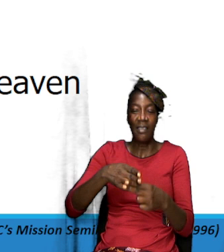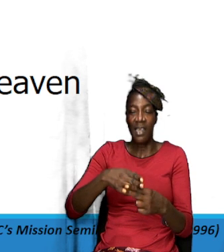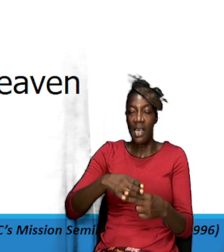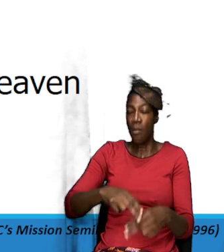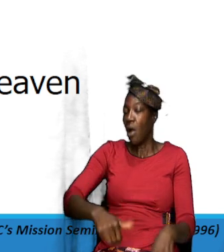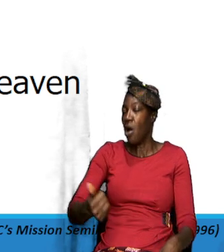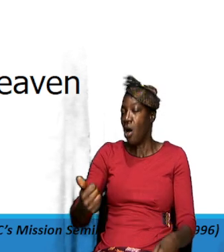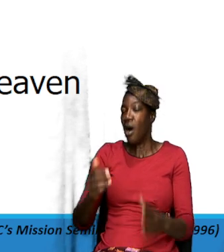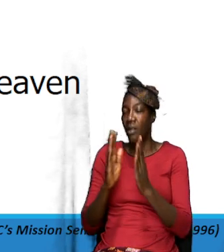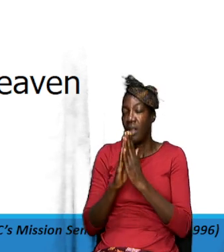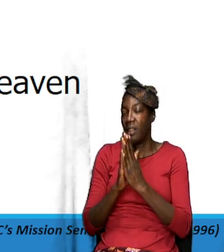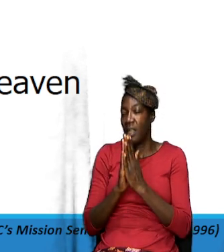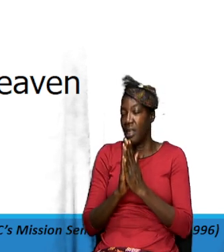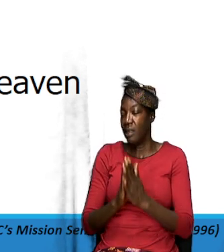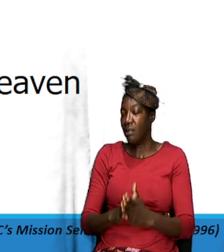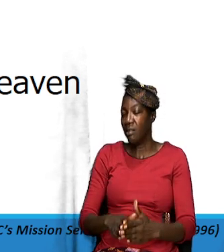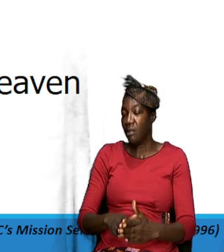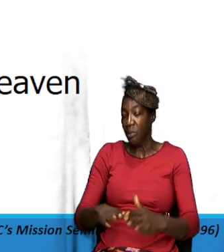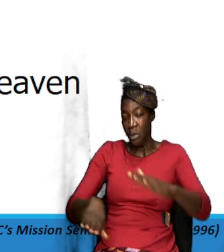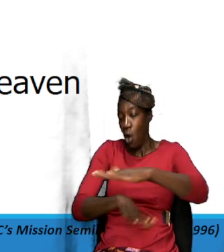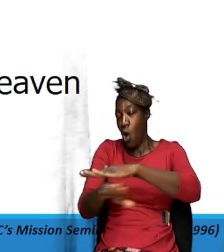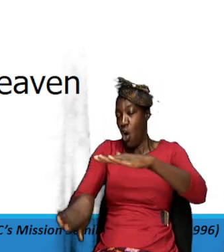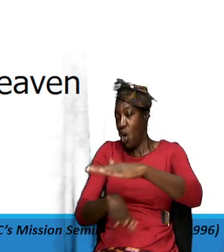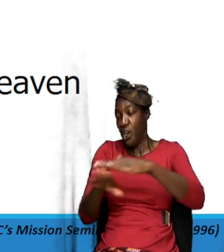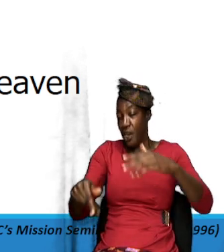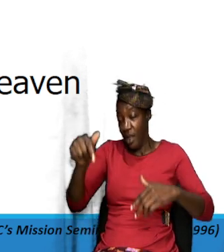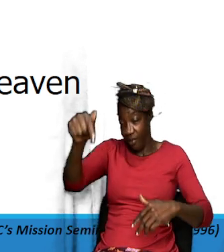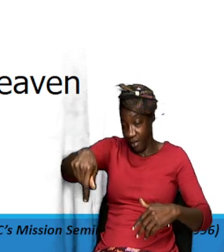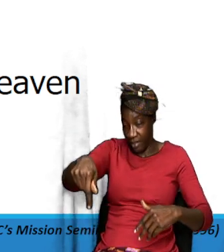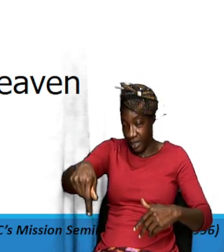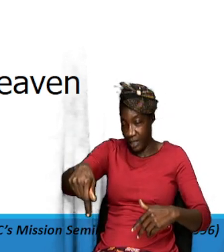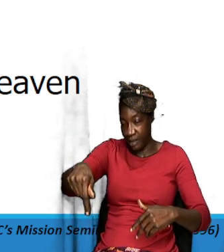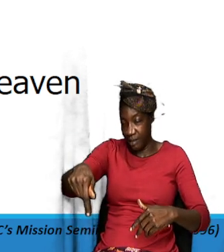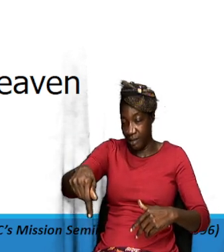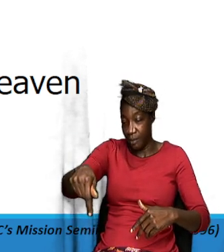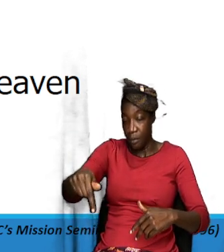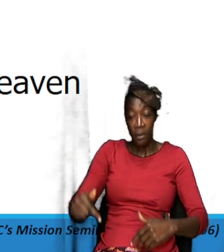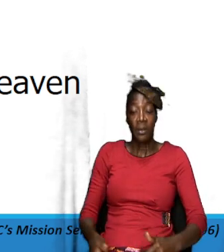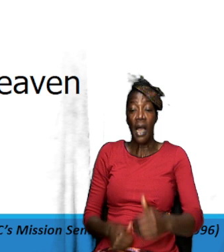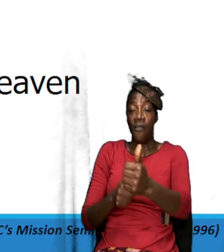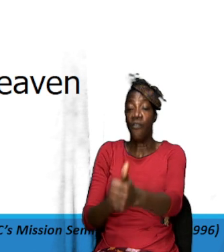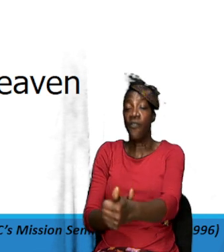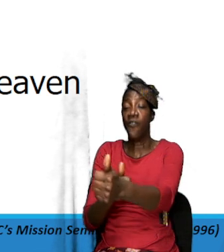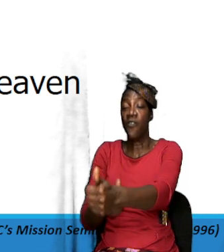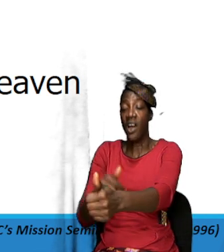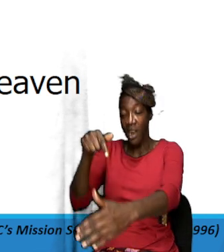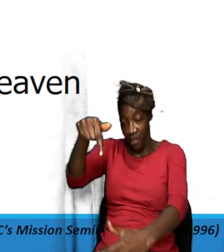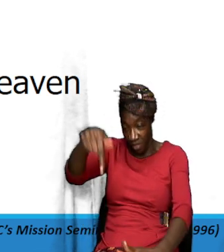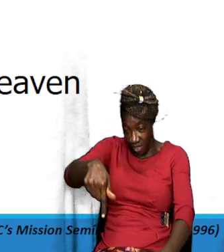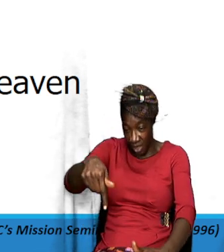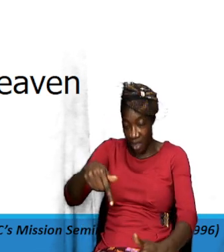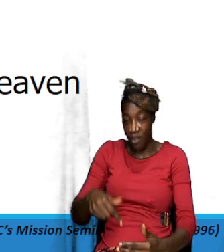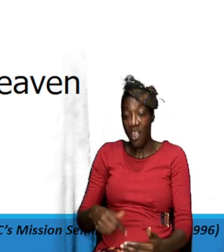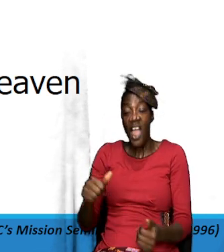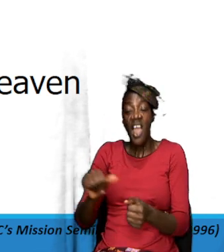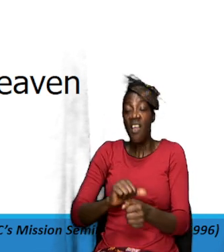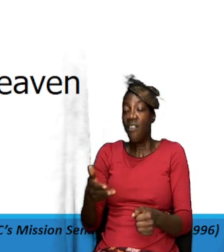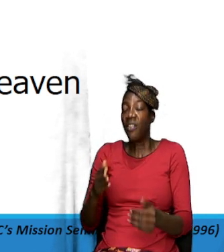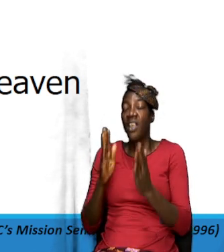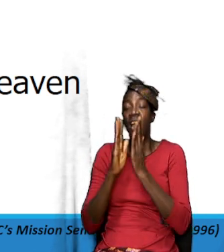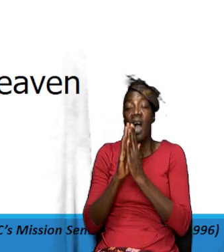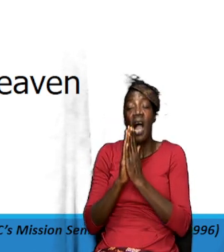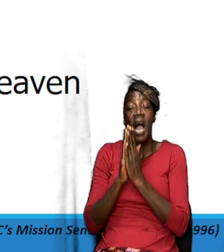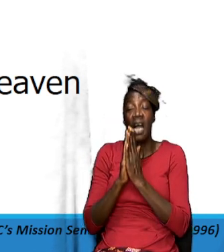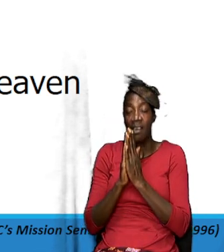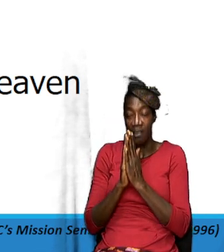requests must be subordinate to this one and be in pursuant of it so everything else that we ask for everything